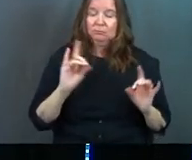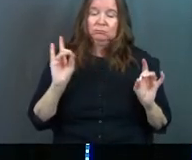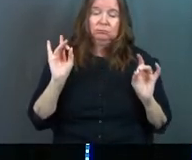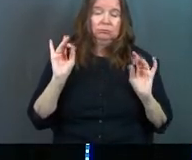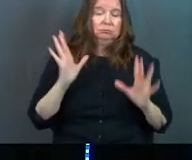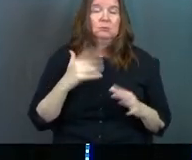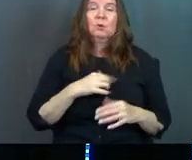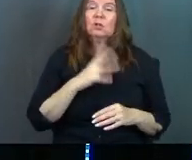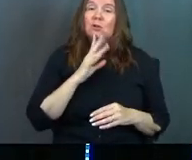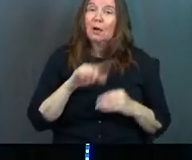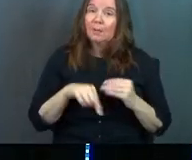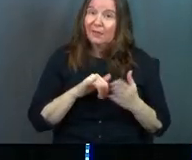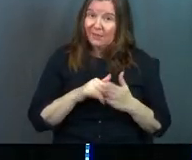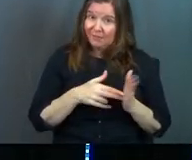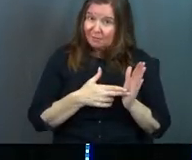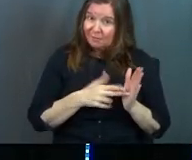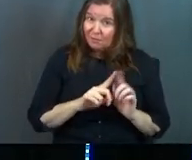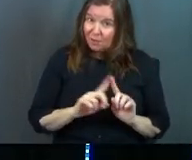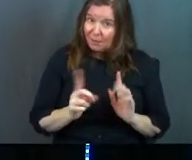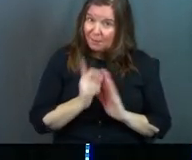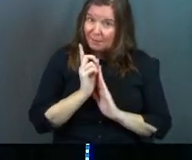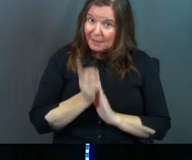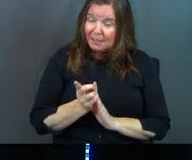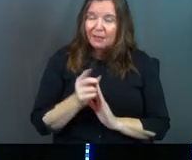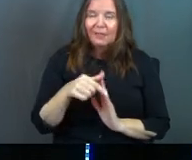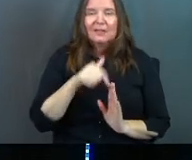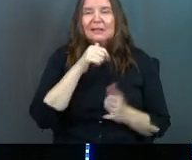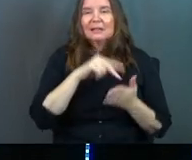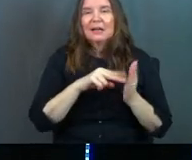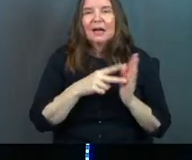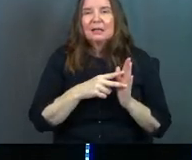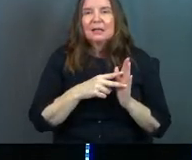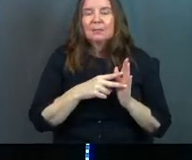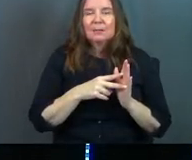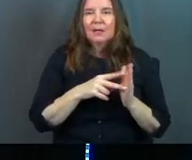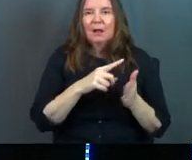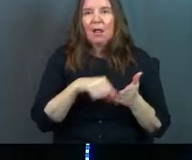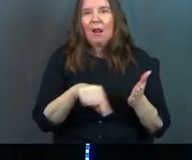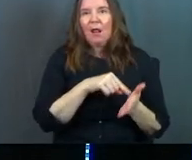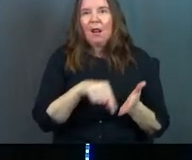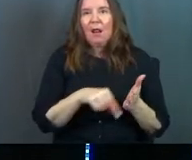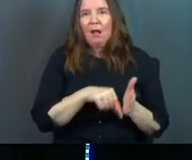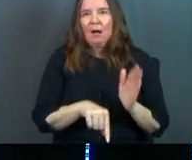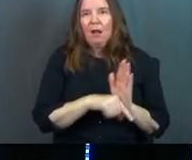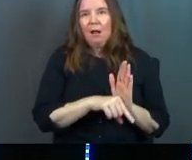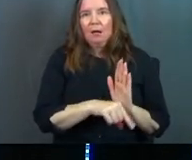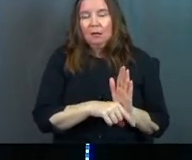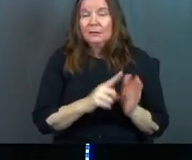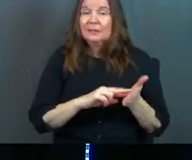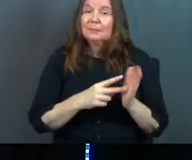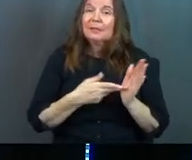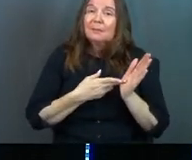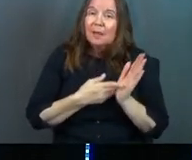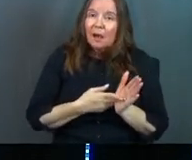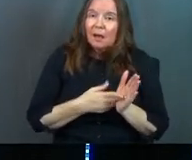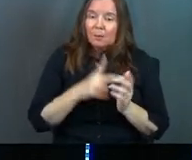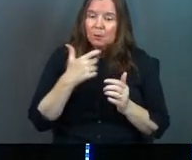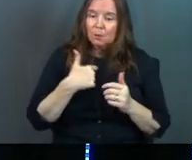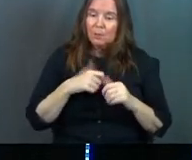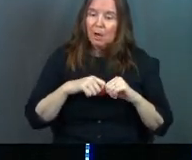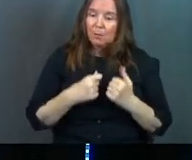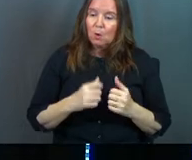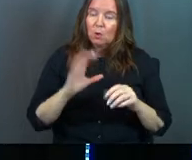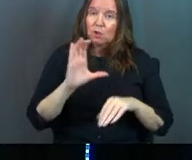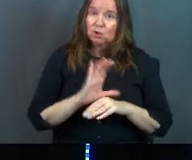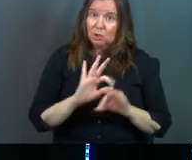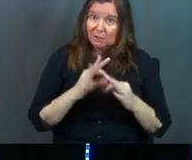let's just talk about them. Can we talk about them for a minute? And this is not meant to be a downer, by the way. This is meant to be honest because we're a broken church